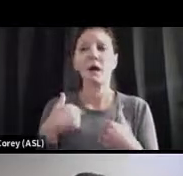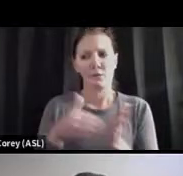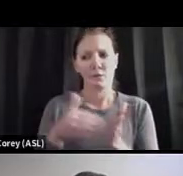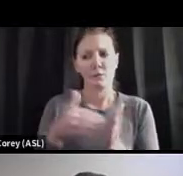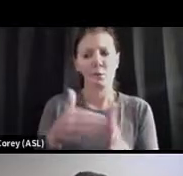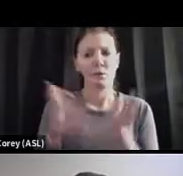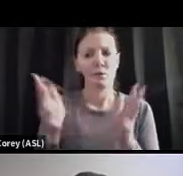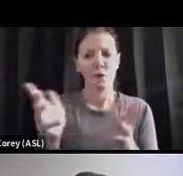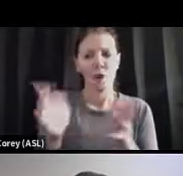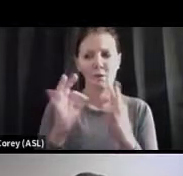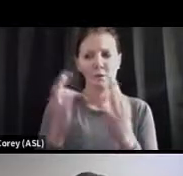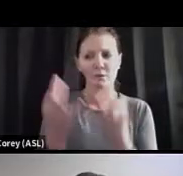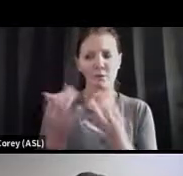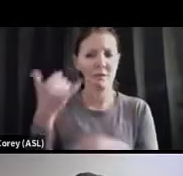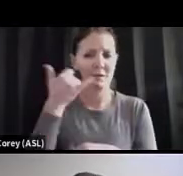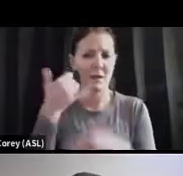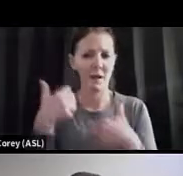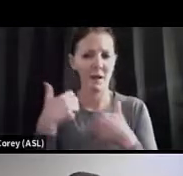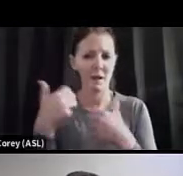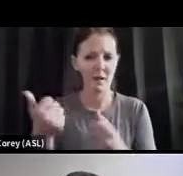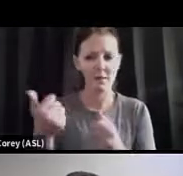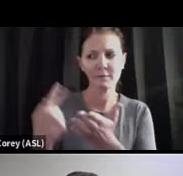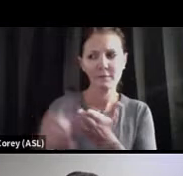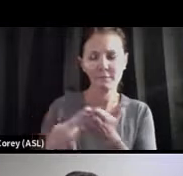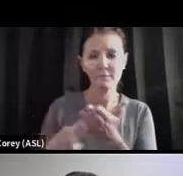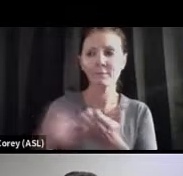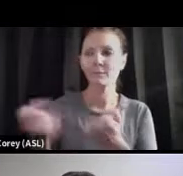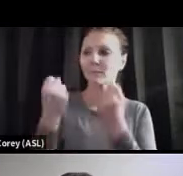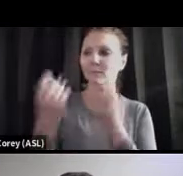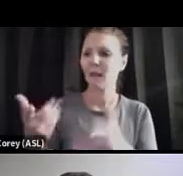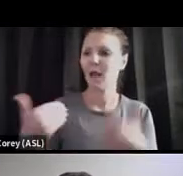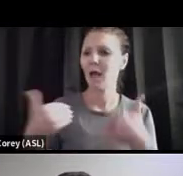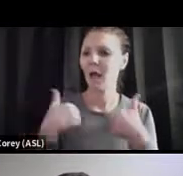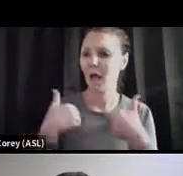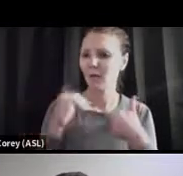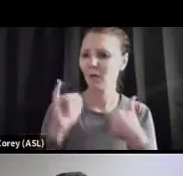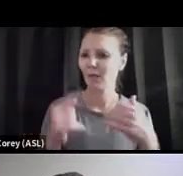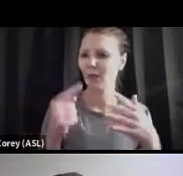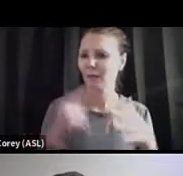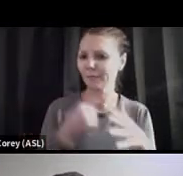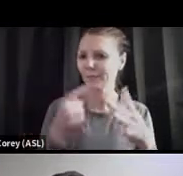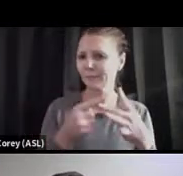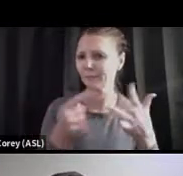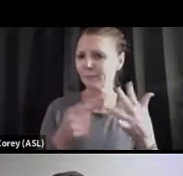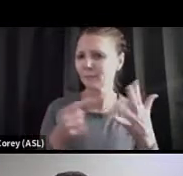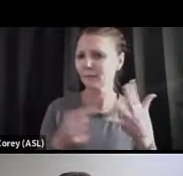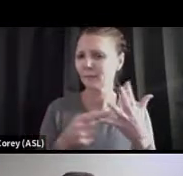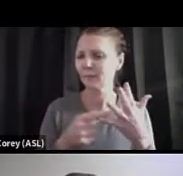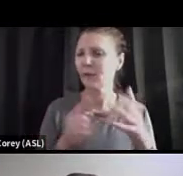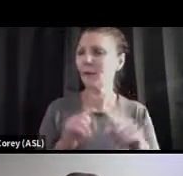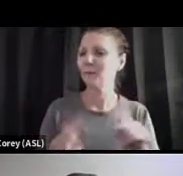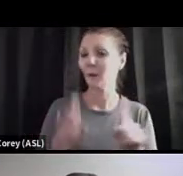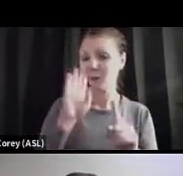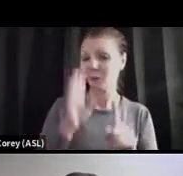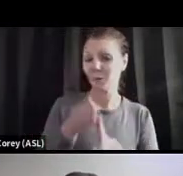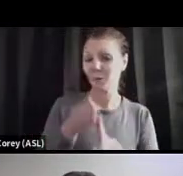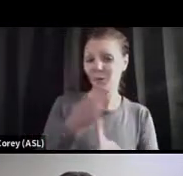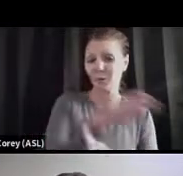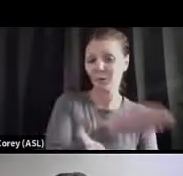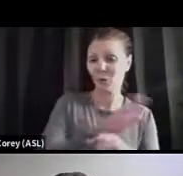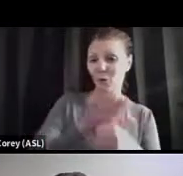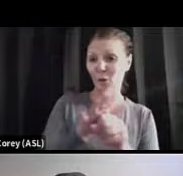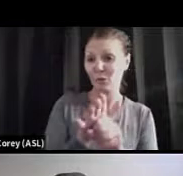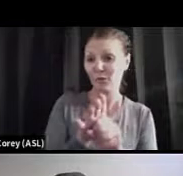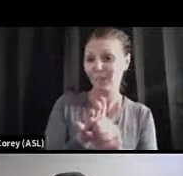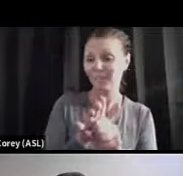they have a lot of these symptoms. Unfortunately, many of the viruses that children pre-COVID got, adenoviruses,